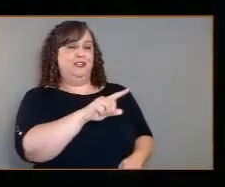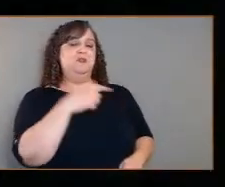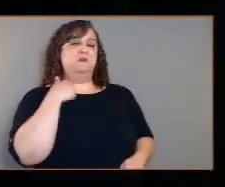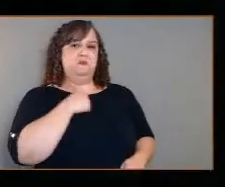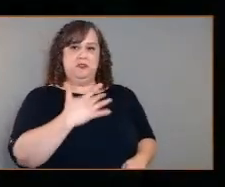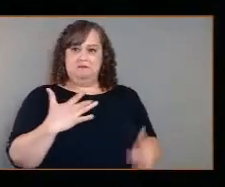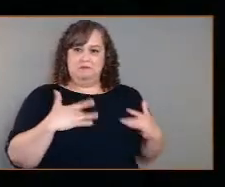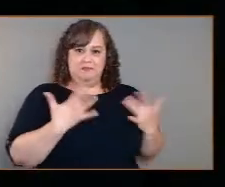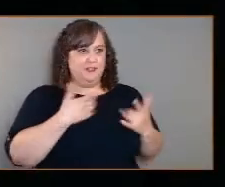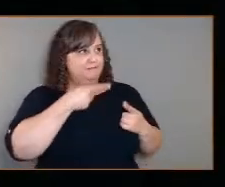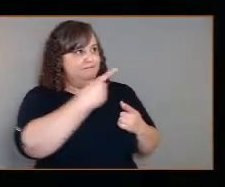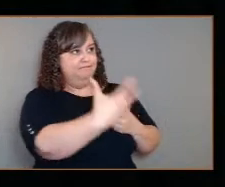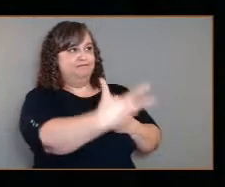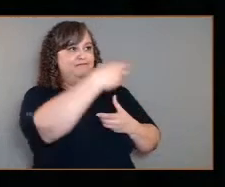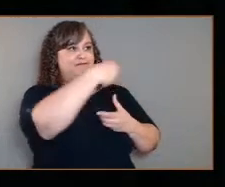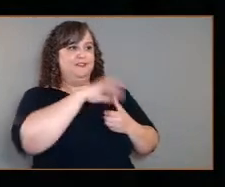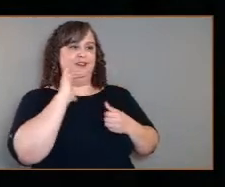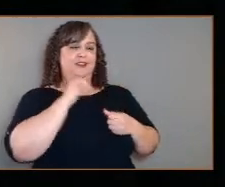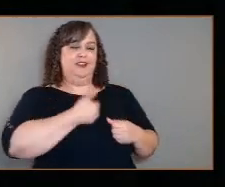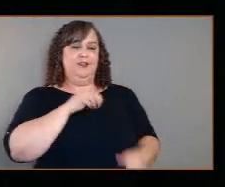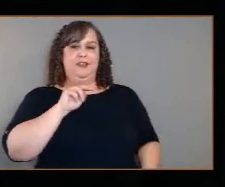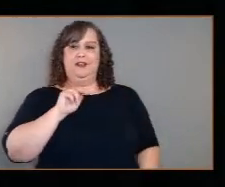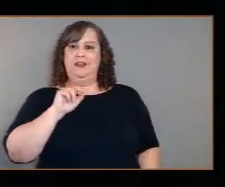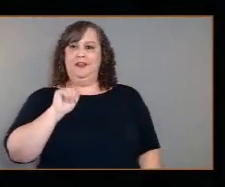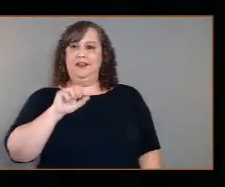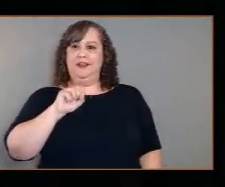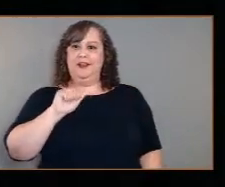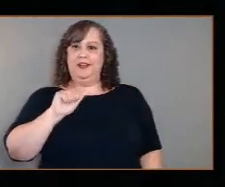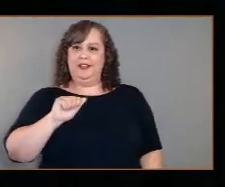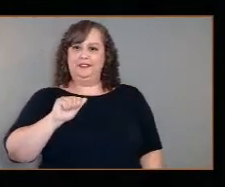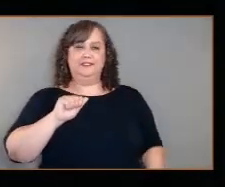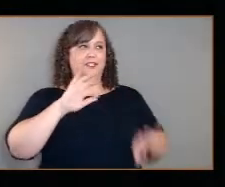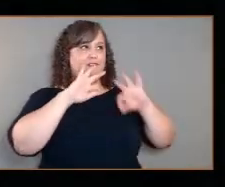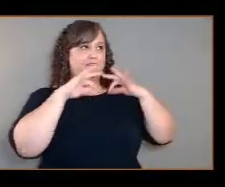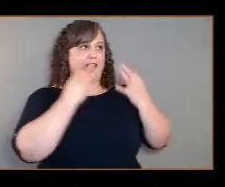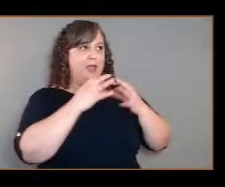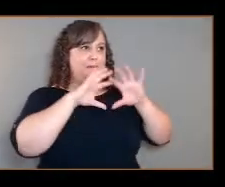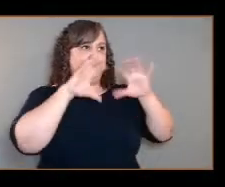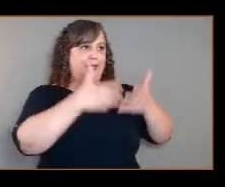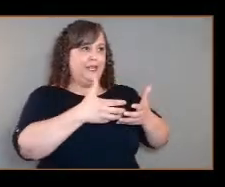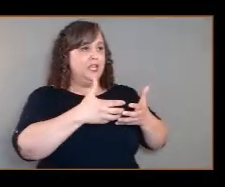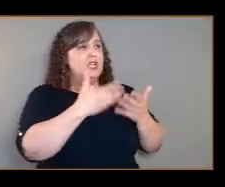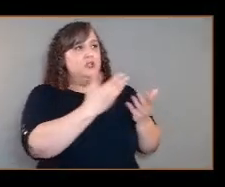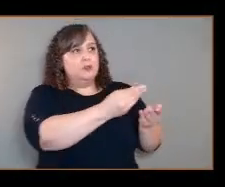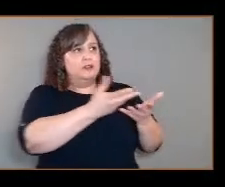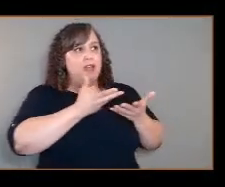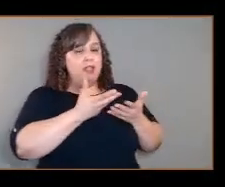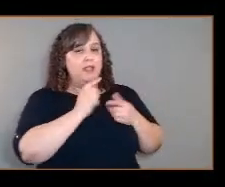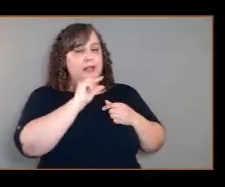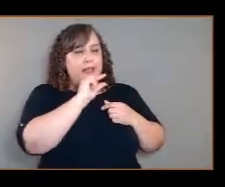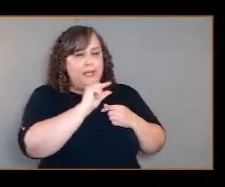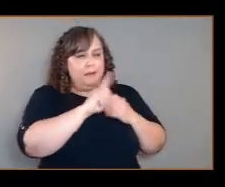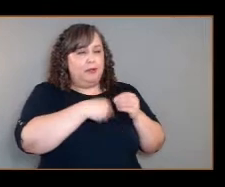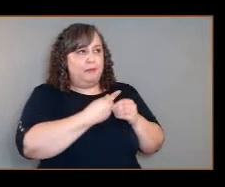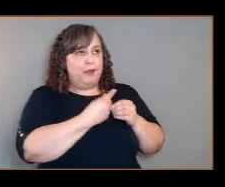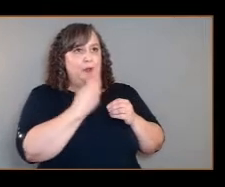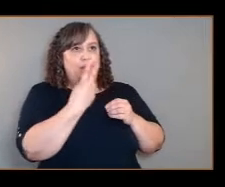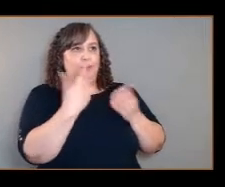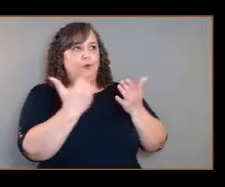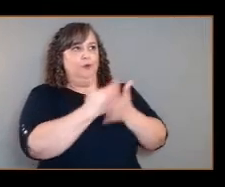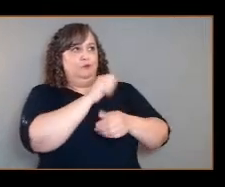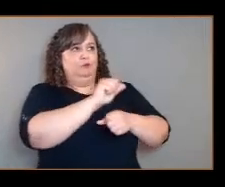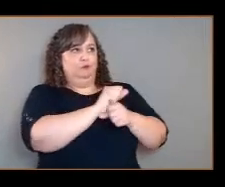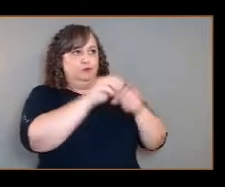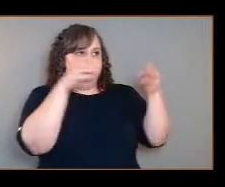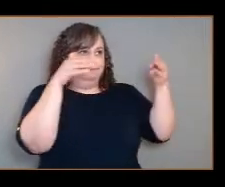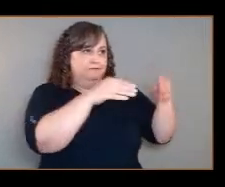Now, tell us a little bit about these two missions to Venus. So, first of all, you just said they